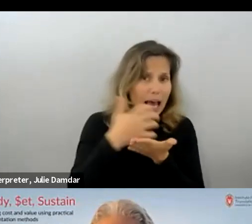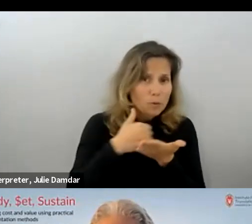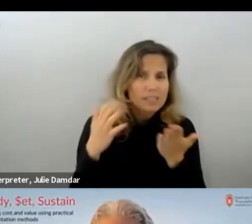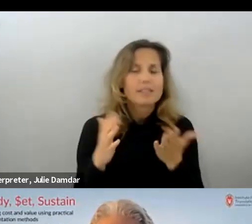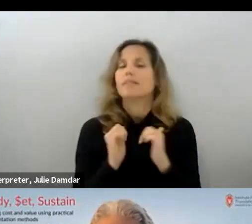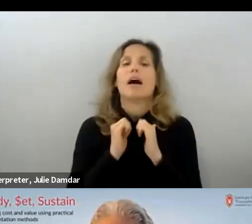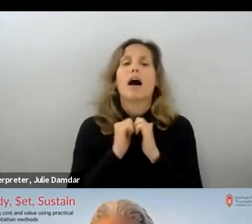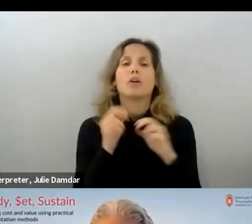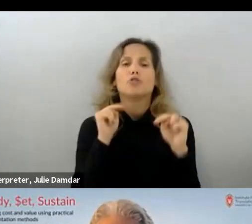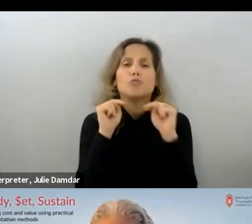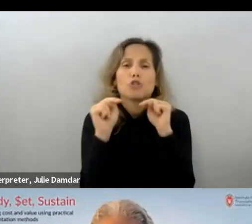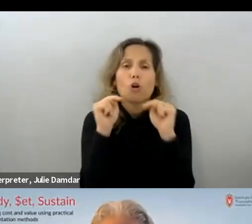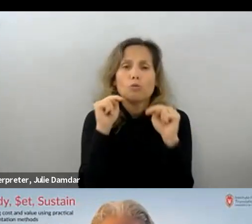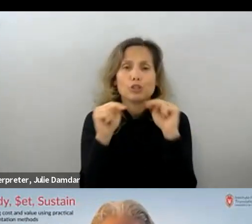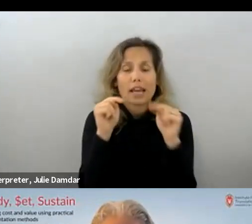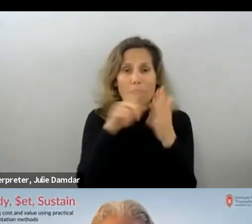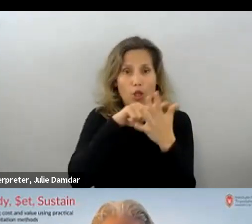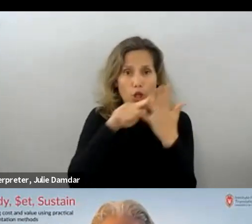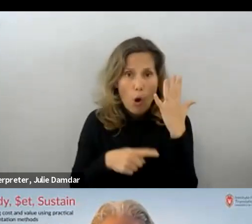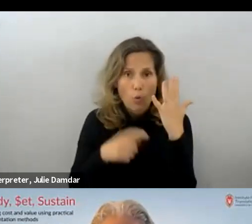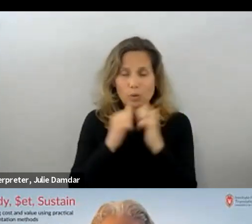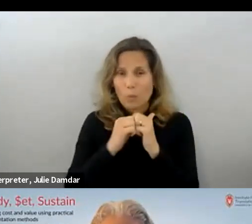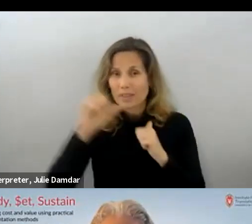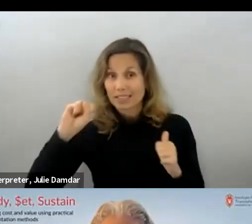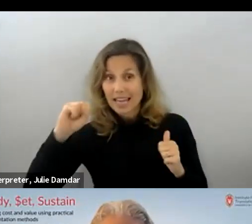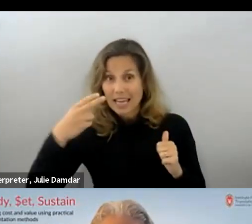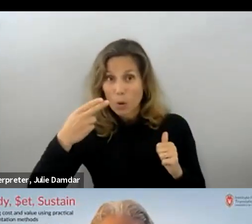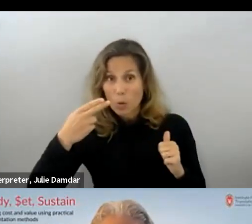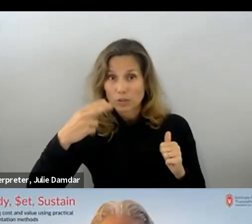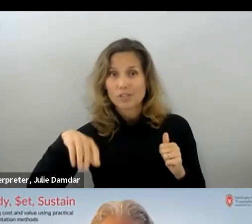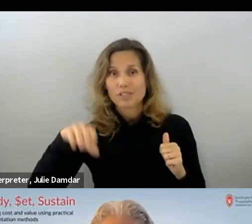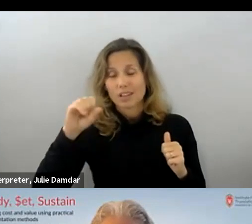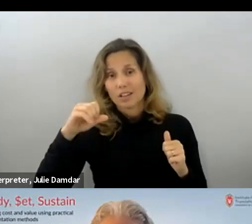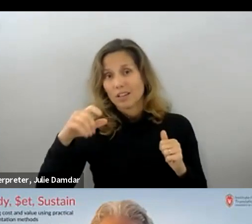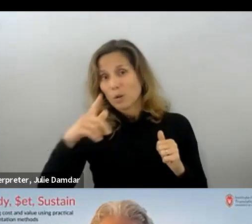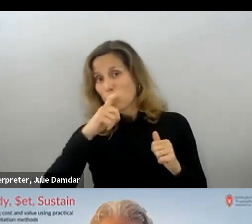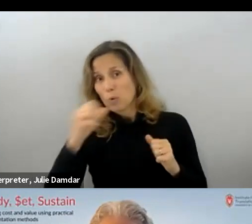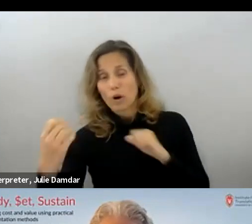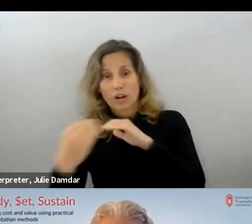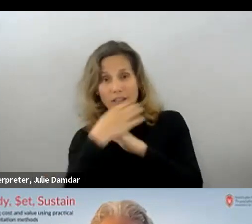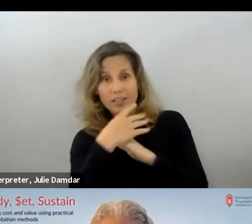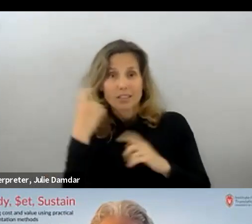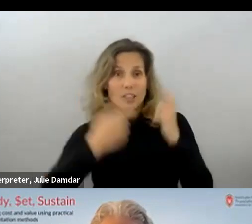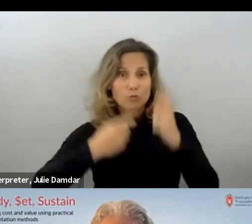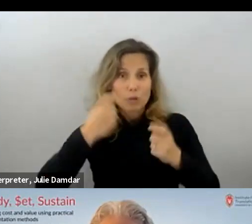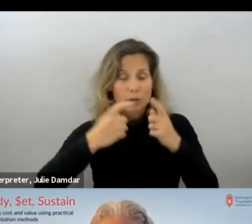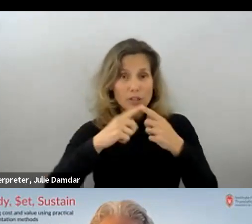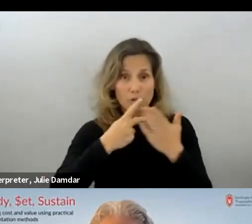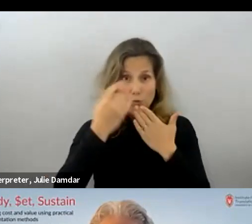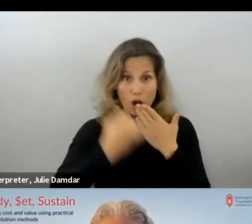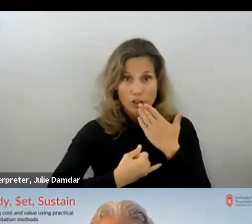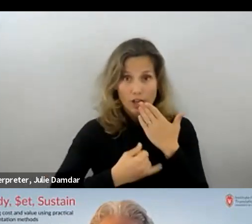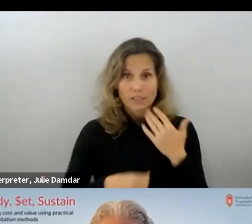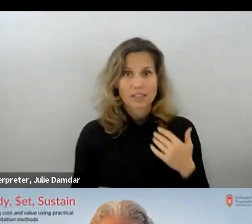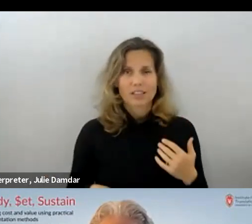negotiate that with all the stakeholders that are or could be contributing the personnel to the project? This question is